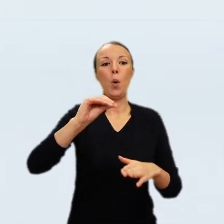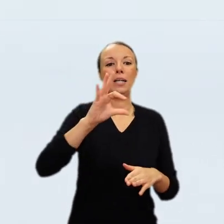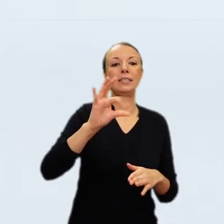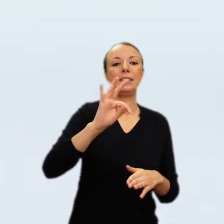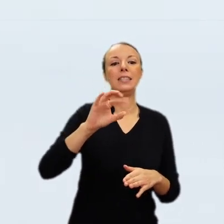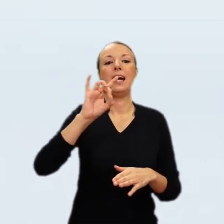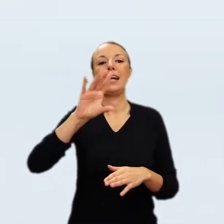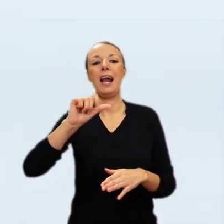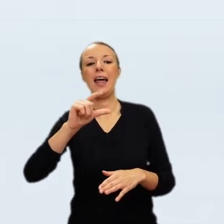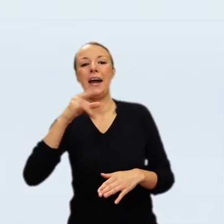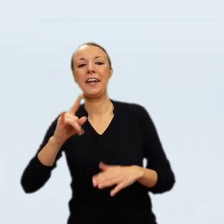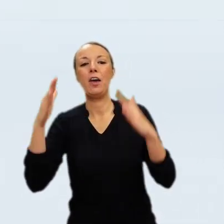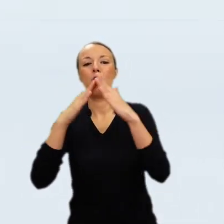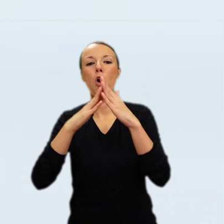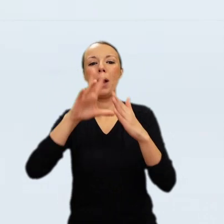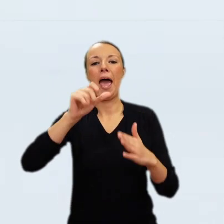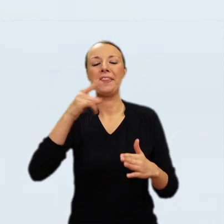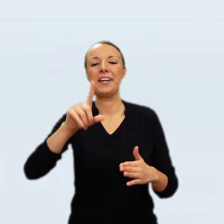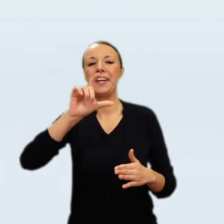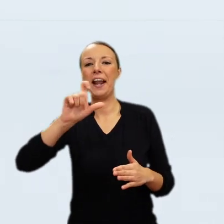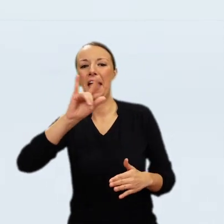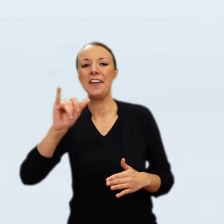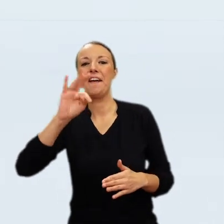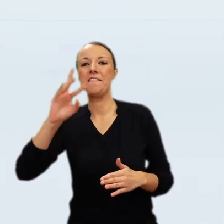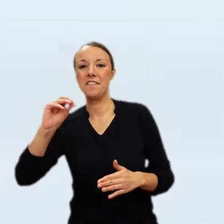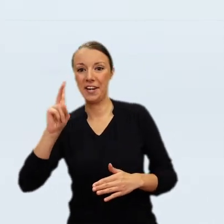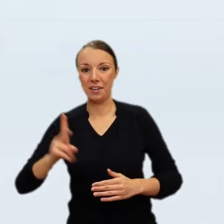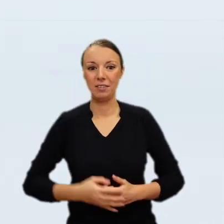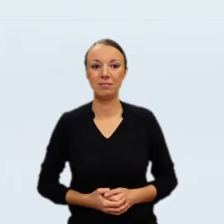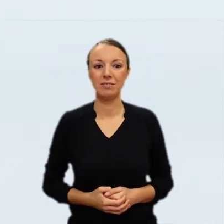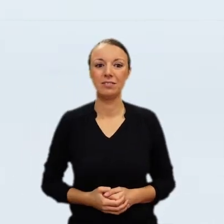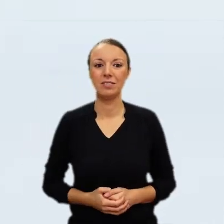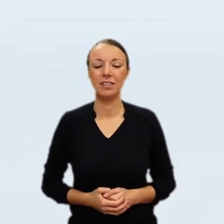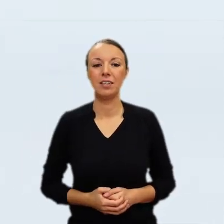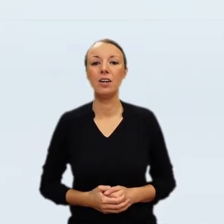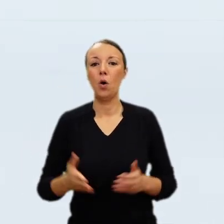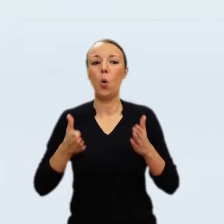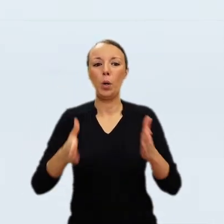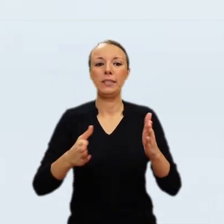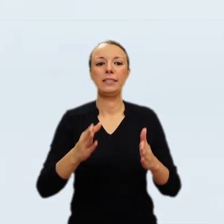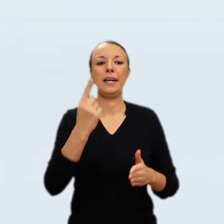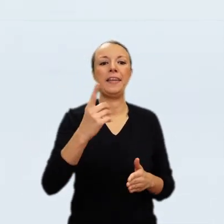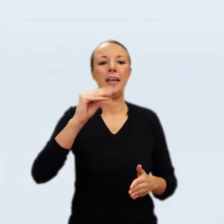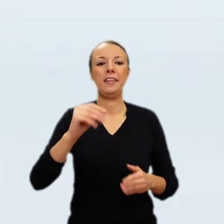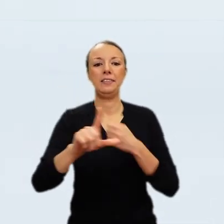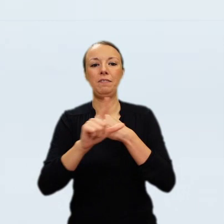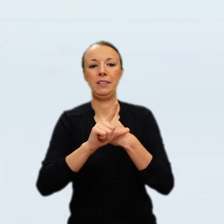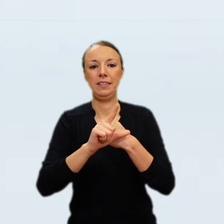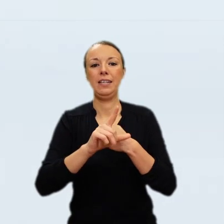$293,162.50 for the painting, $14,613.75 for the commission to Fry,